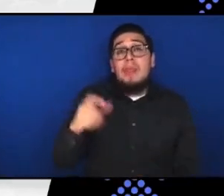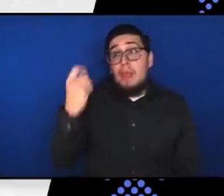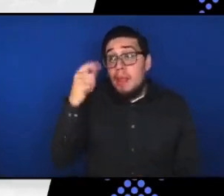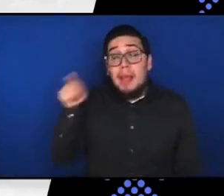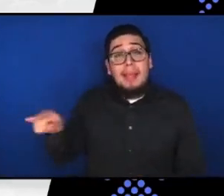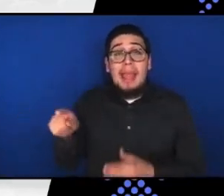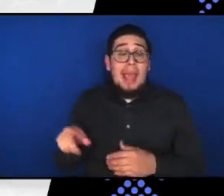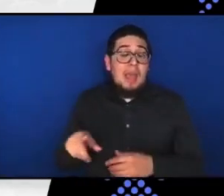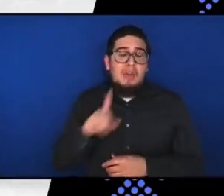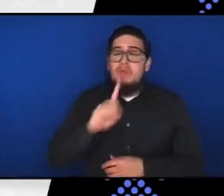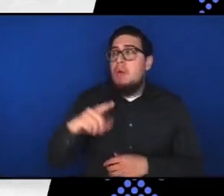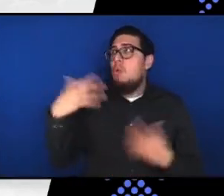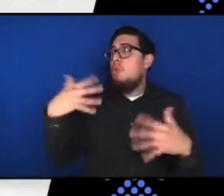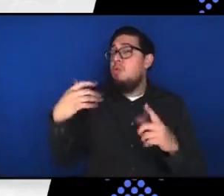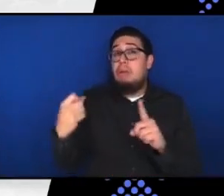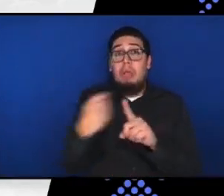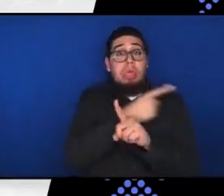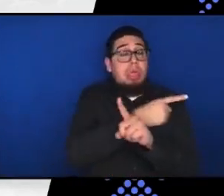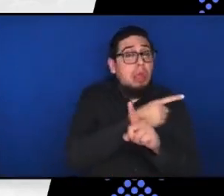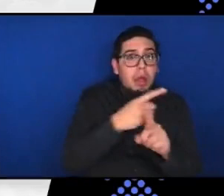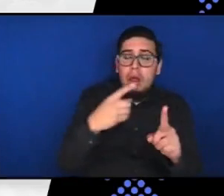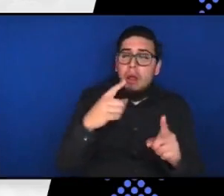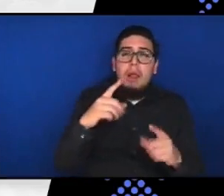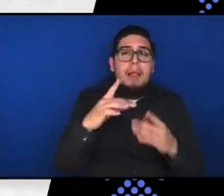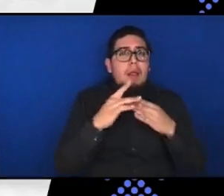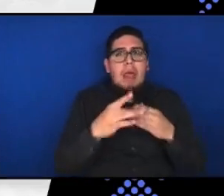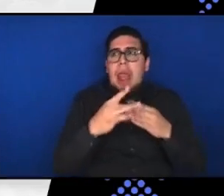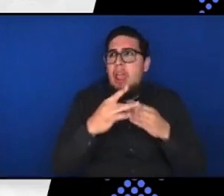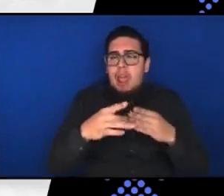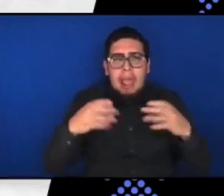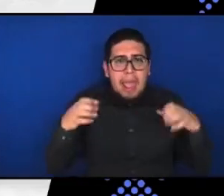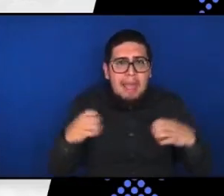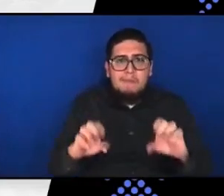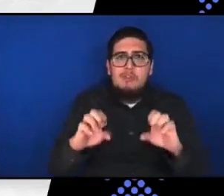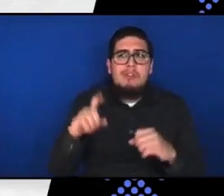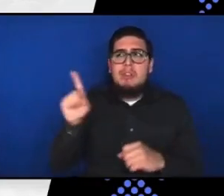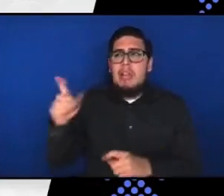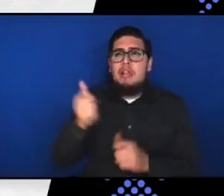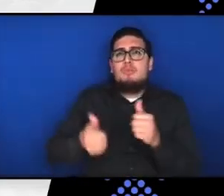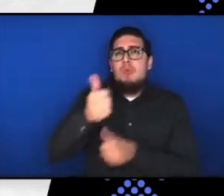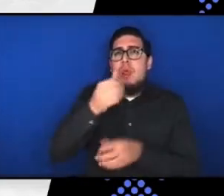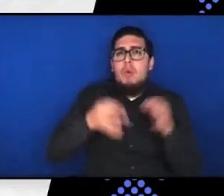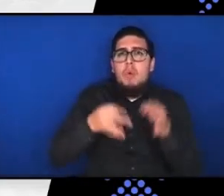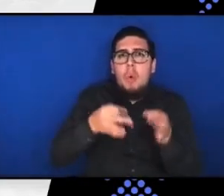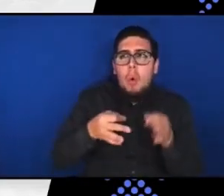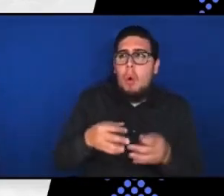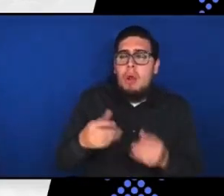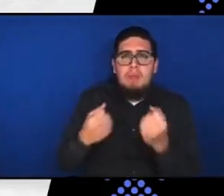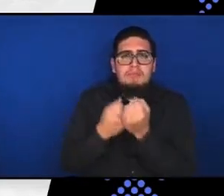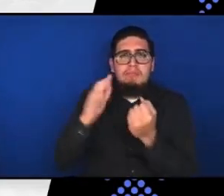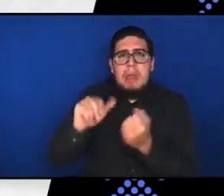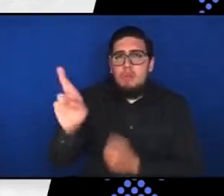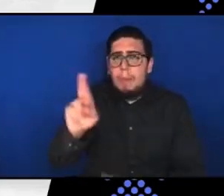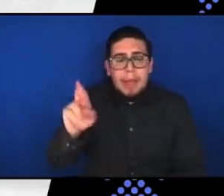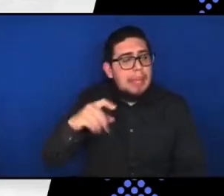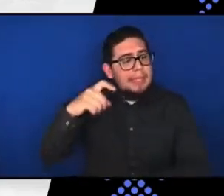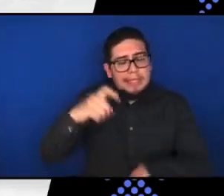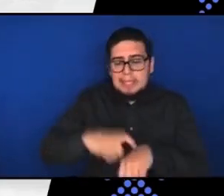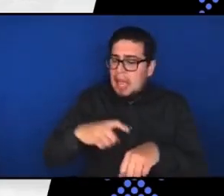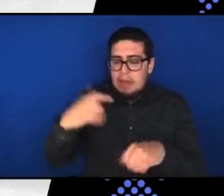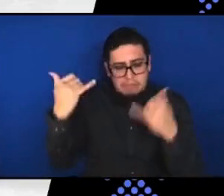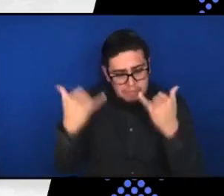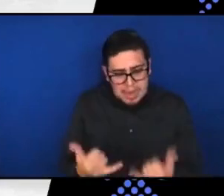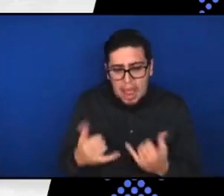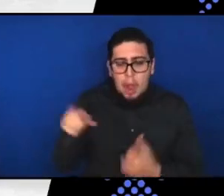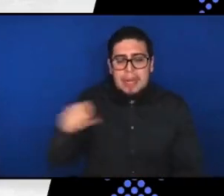radical Republican state legislatures, it is time for the Senate to finally do away with the filibuster,